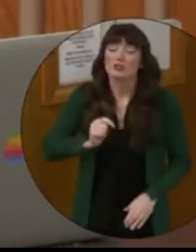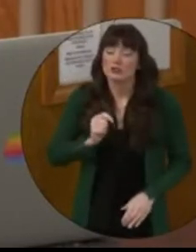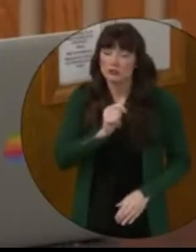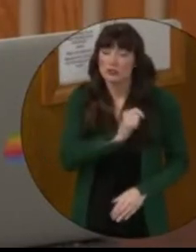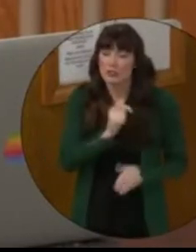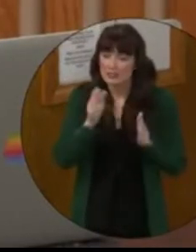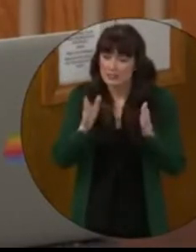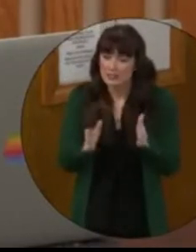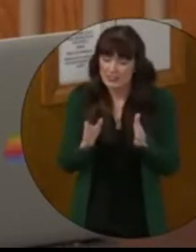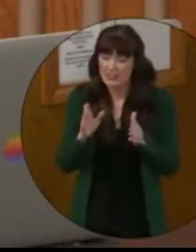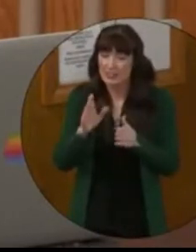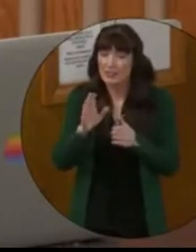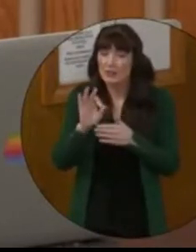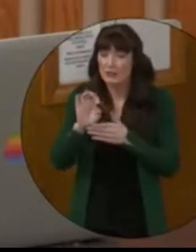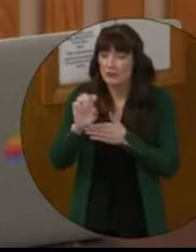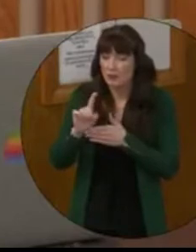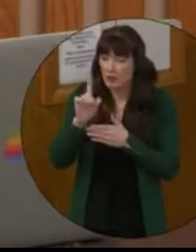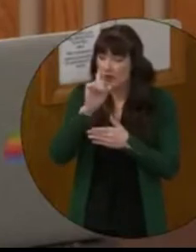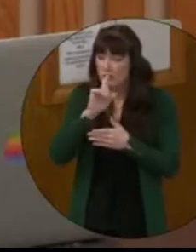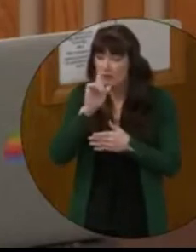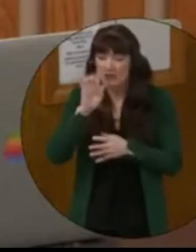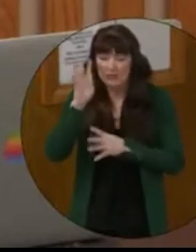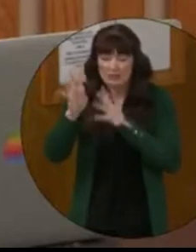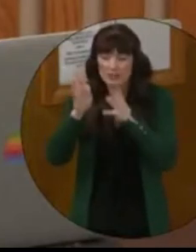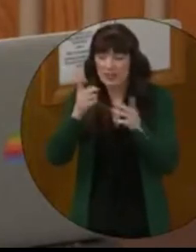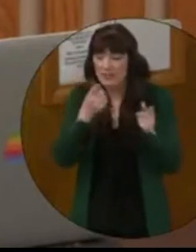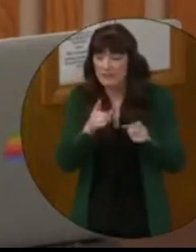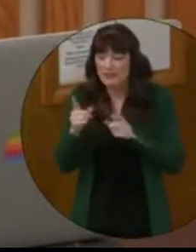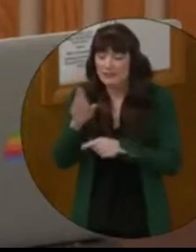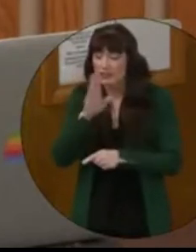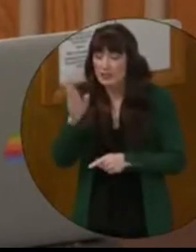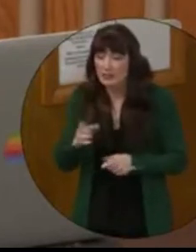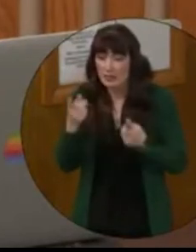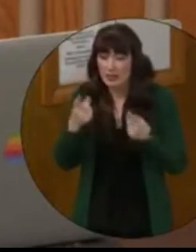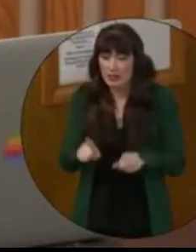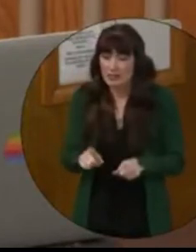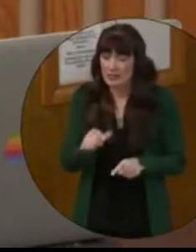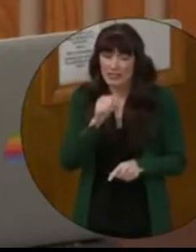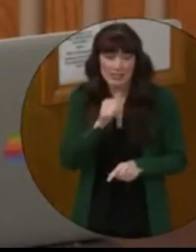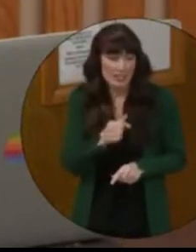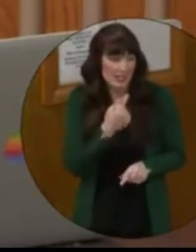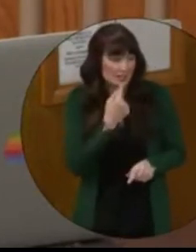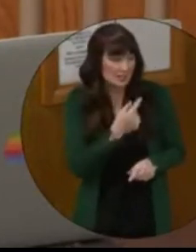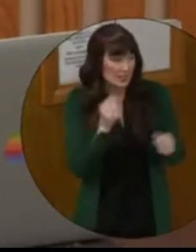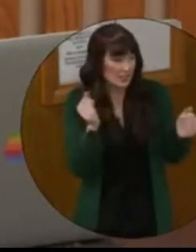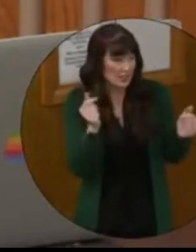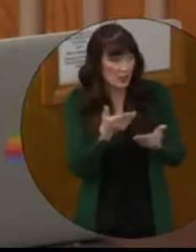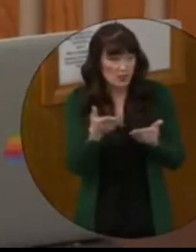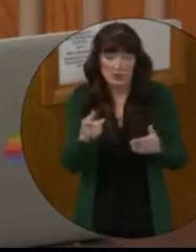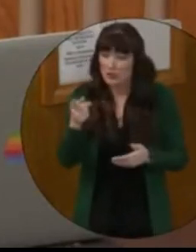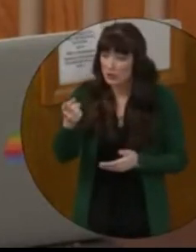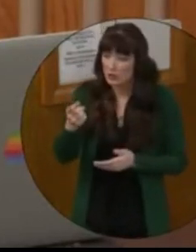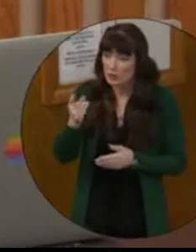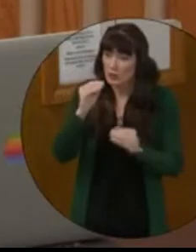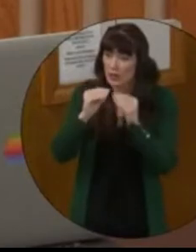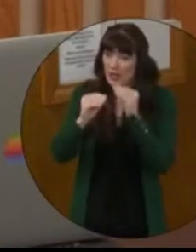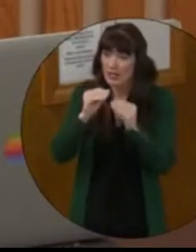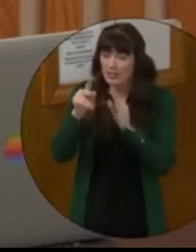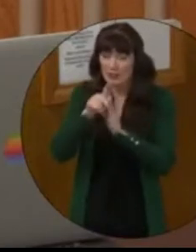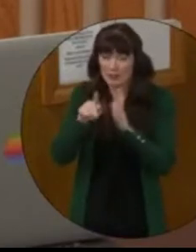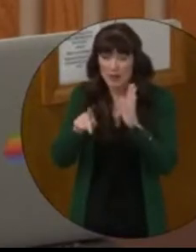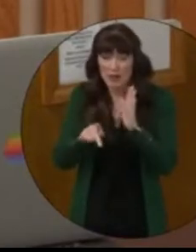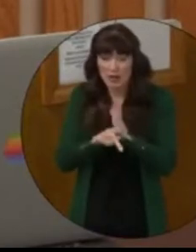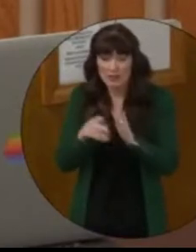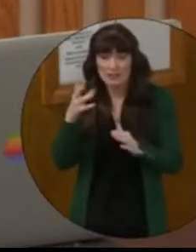based on a fictional accounting of events that never occurred, neglecting to clue everyone in that you were the one who edited policies